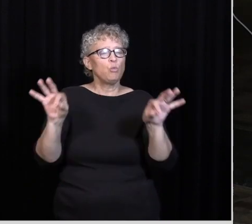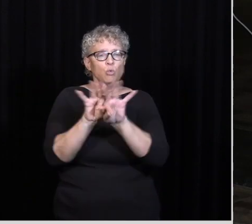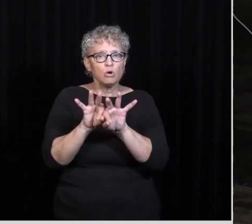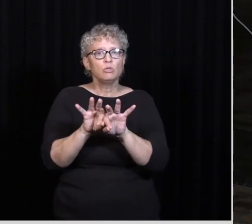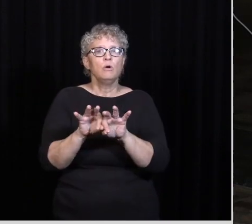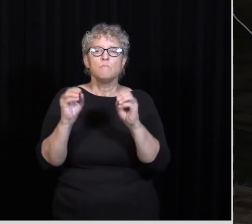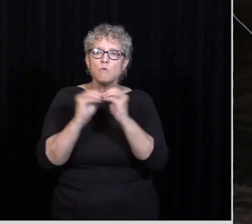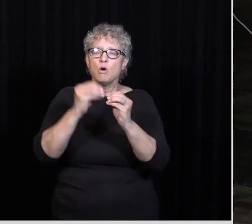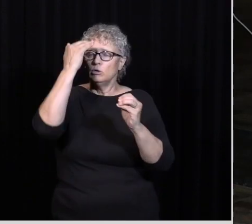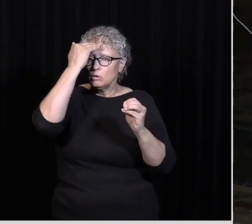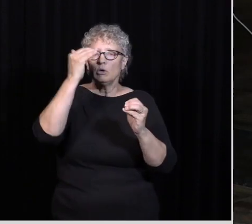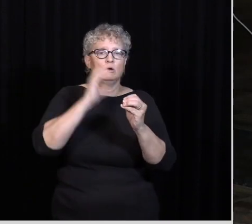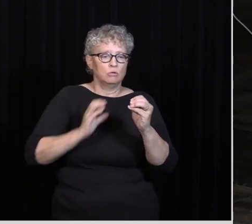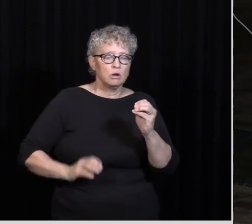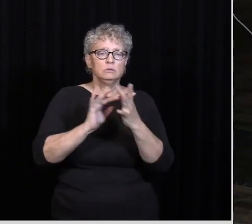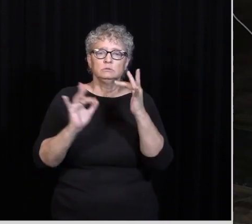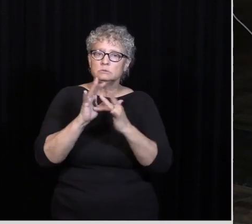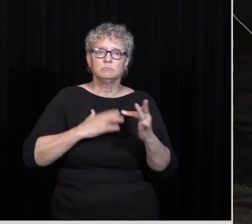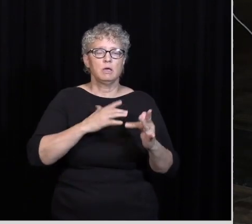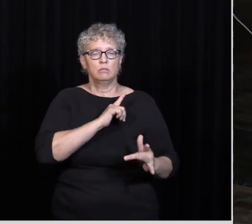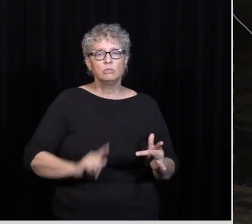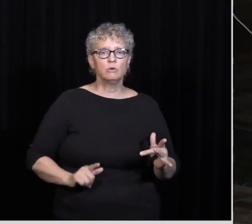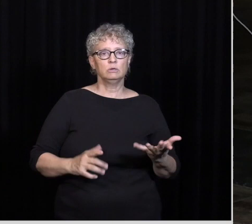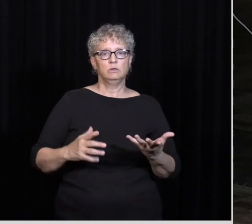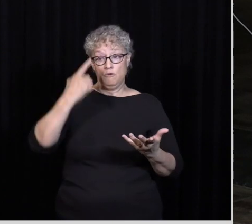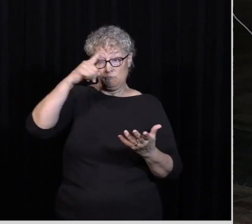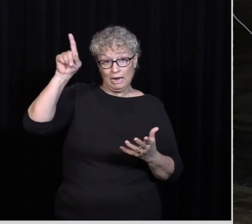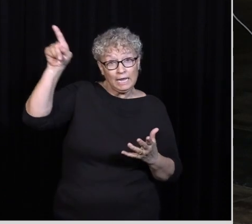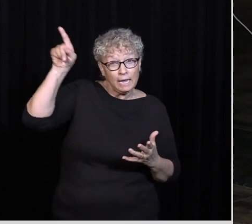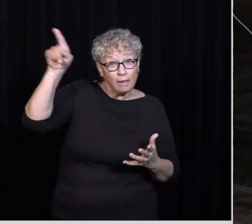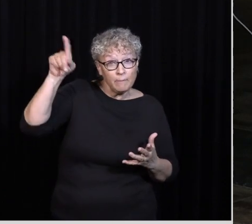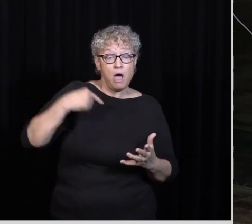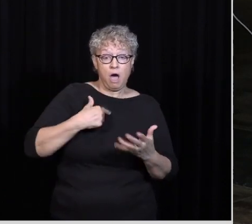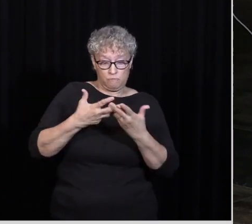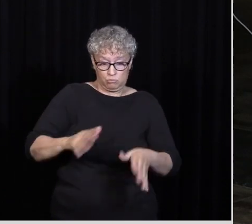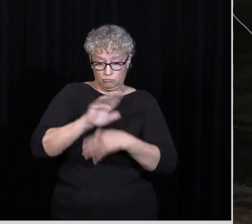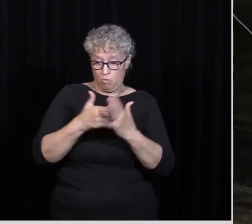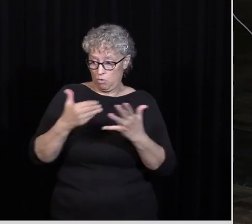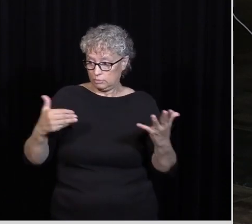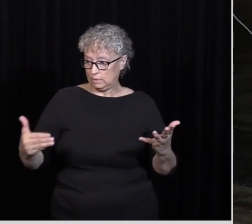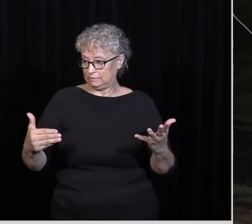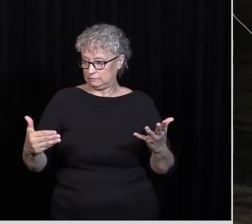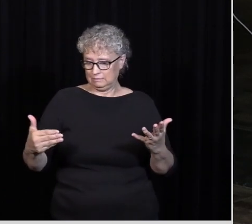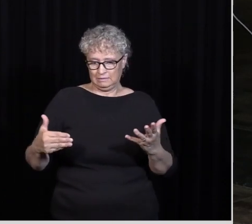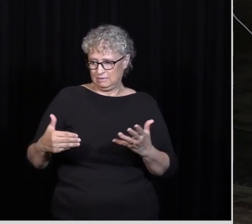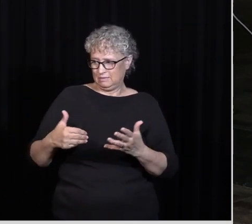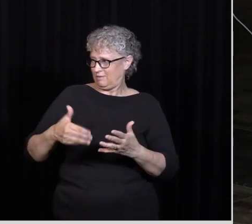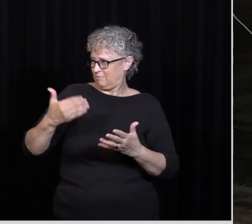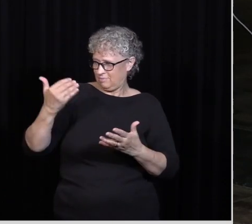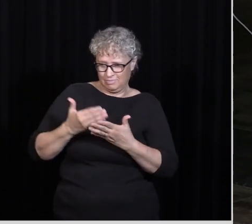knowing Christ Jesus My Lord For whose Sake I have Lost All things I consider Them Garbage